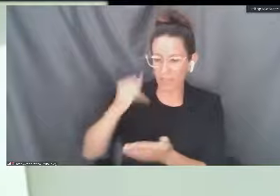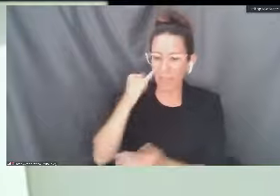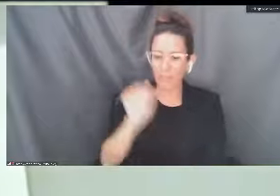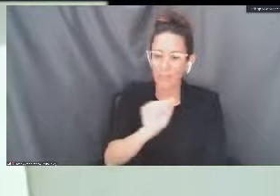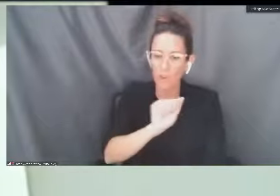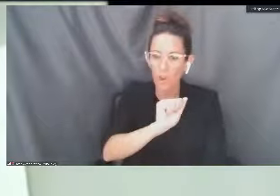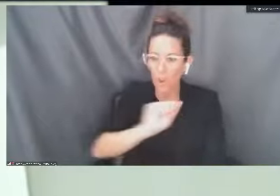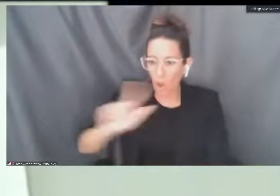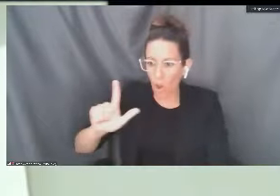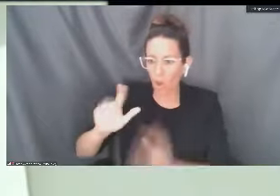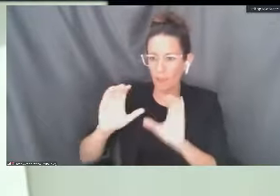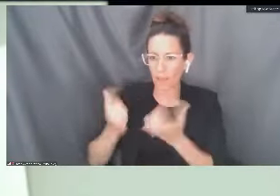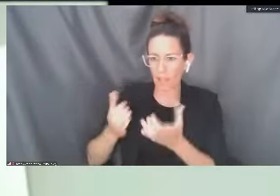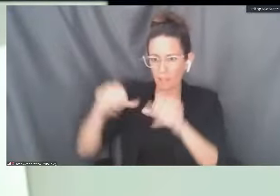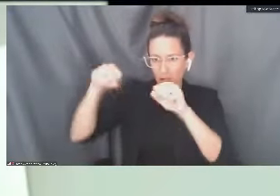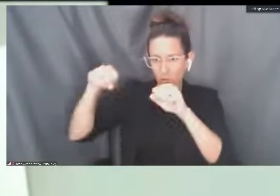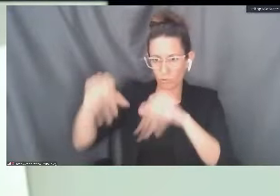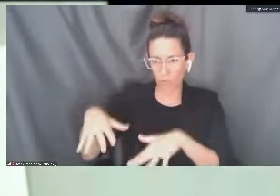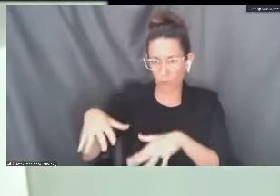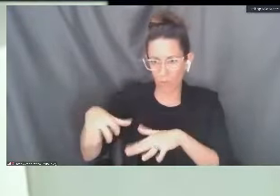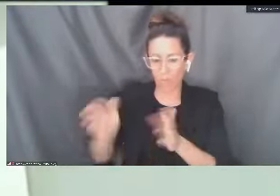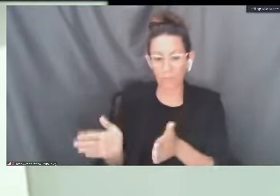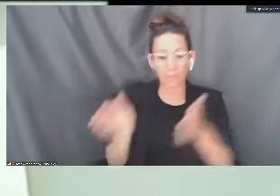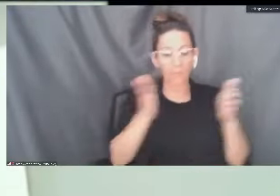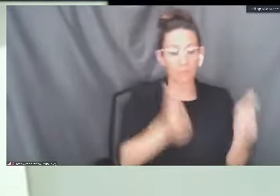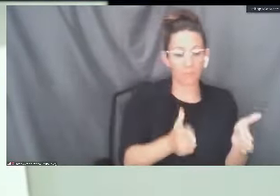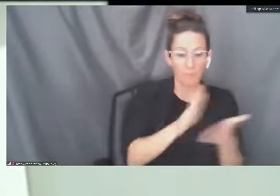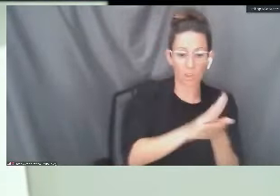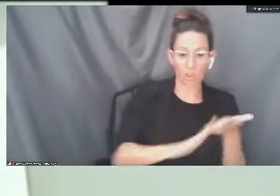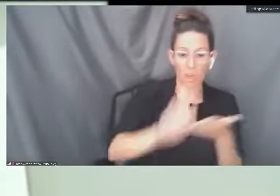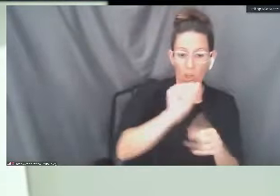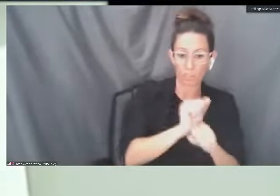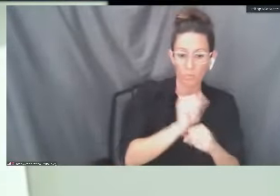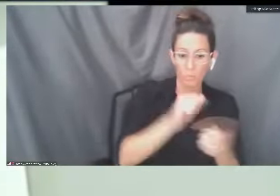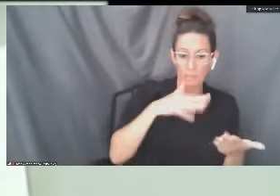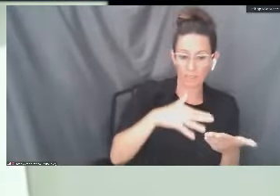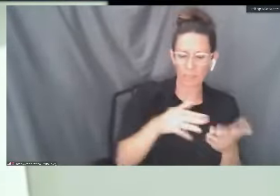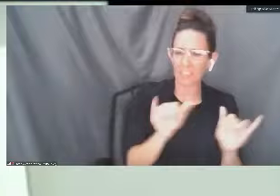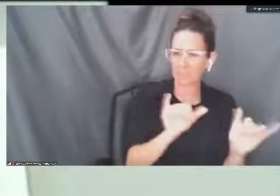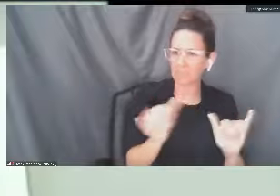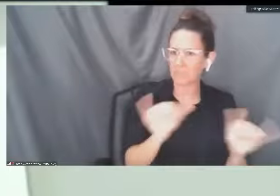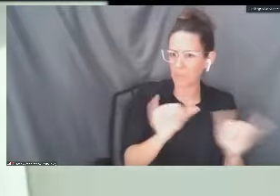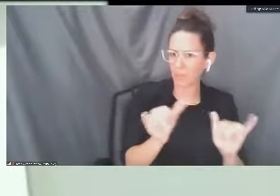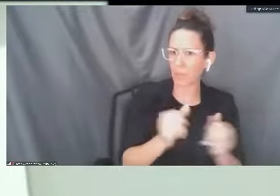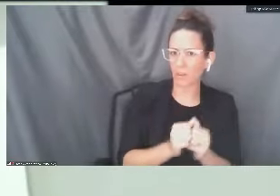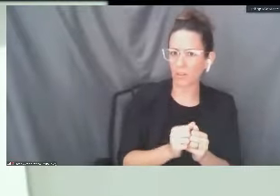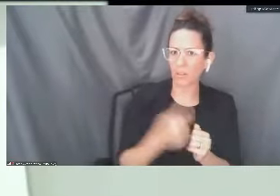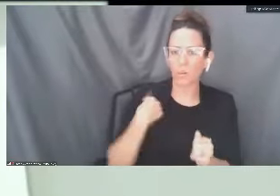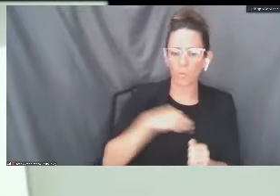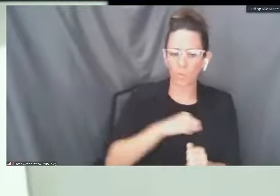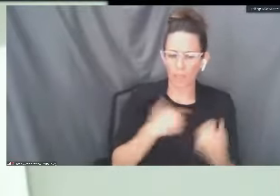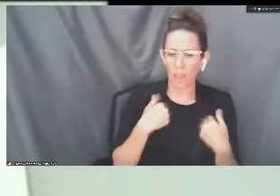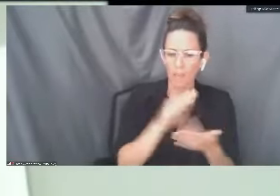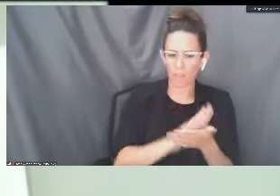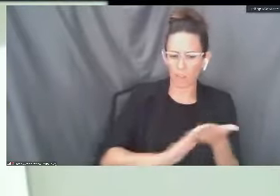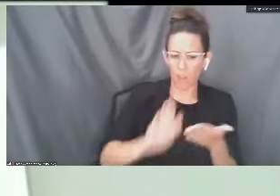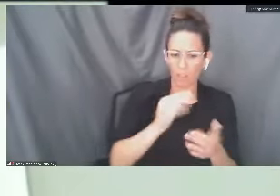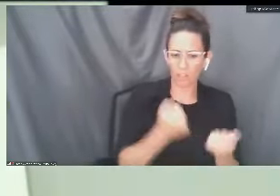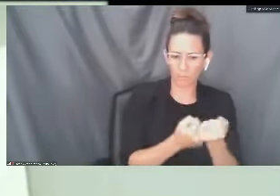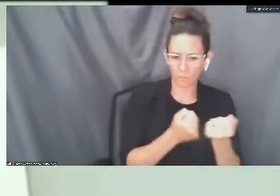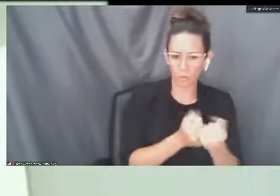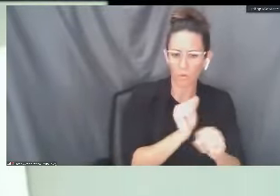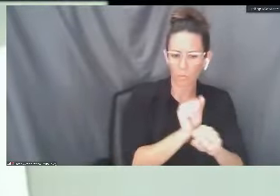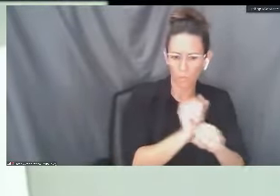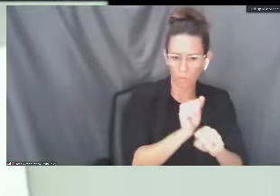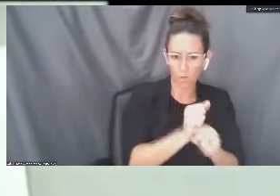your courses. Now, for the college work study, it's also very similar. We have students who receive college supported work study either